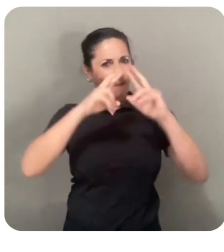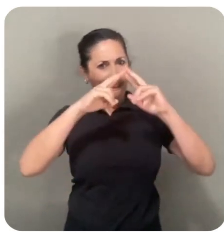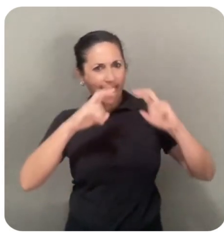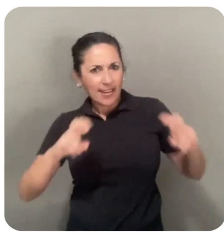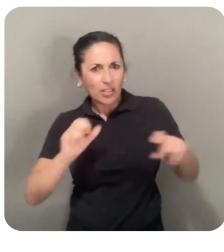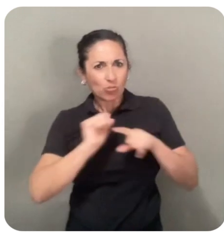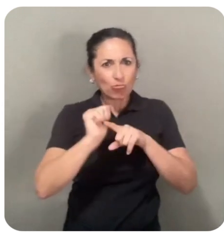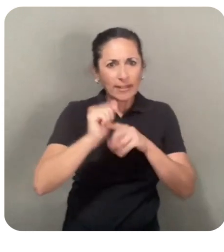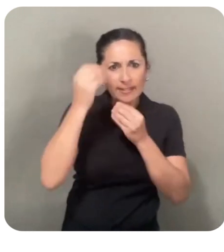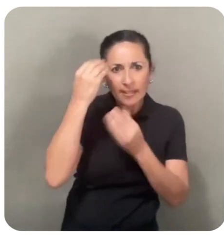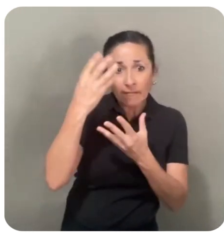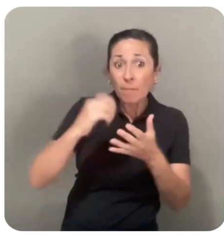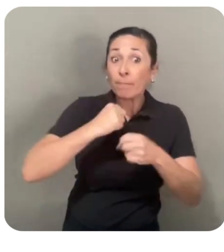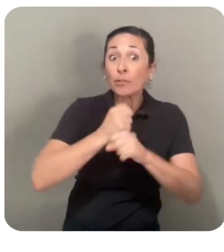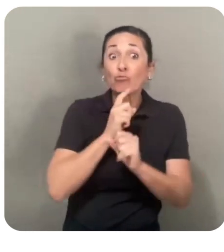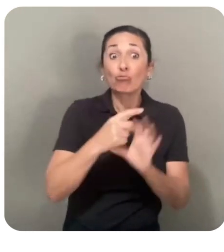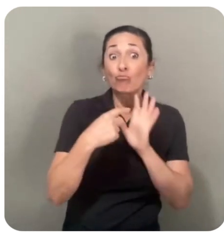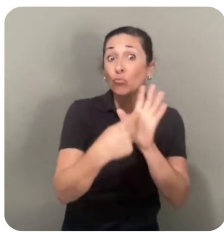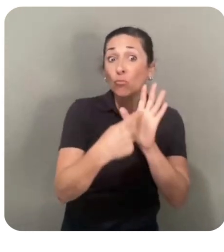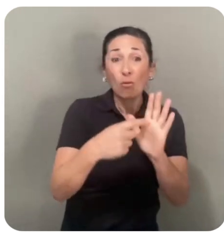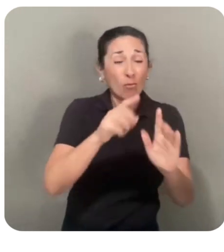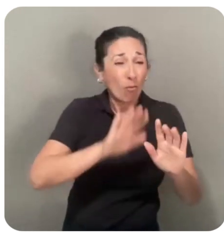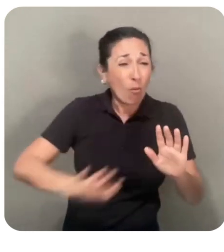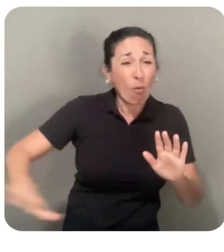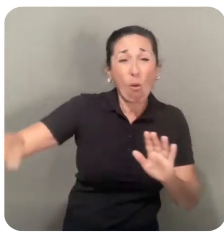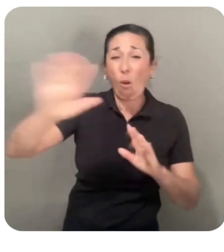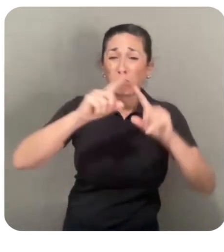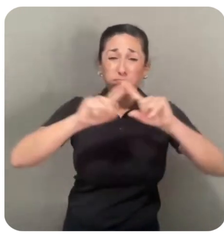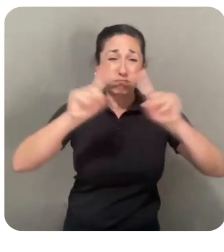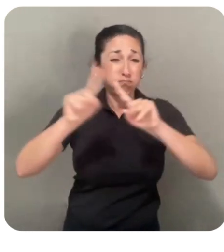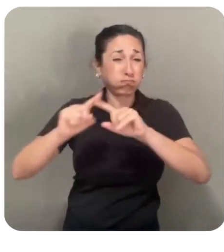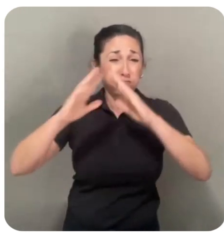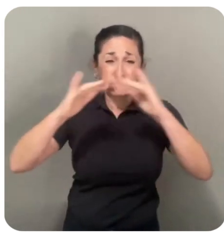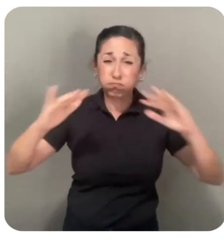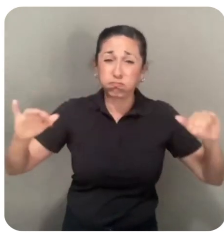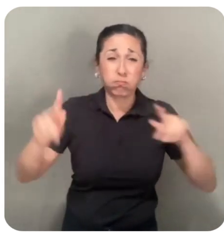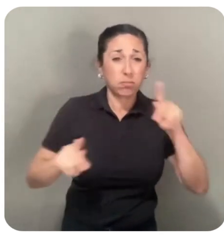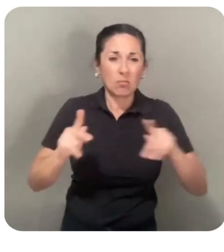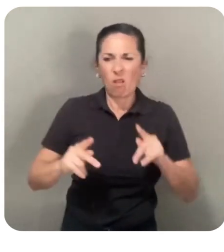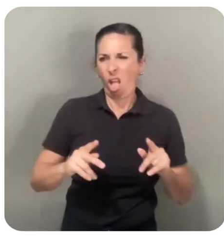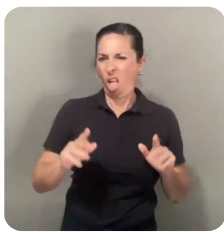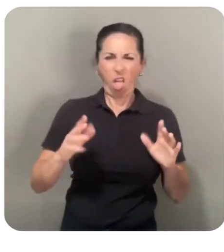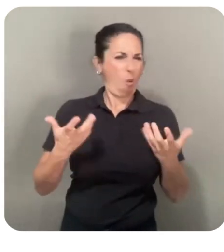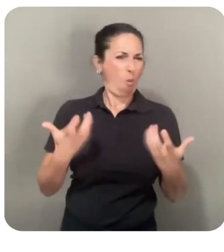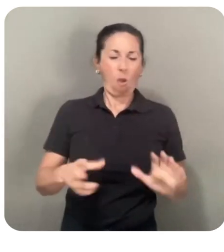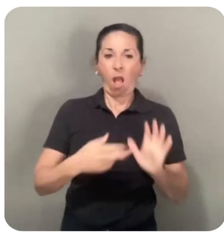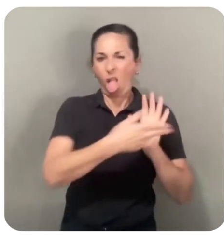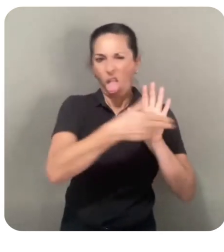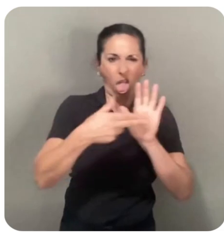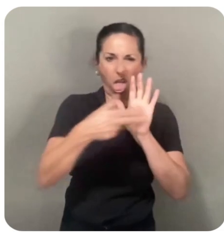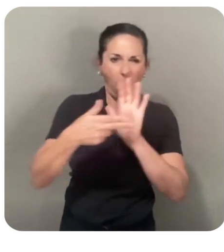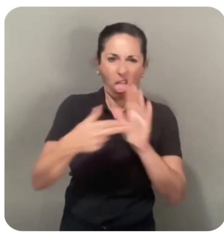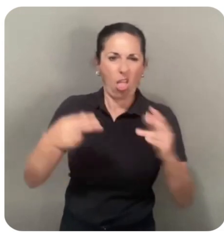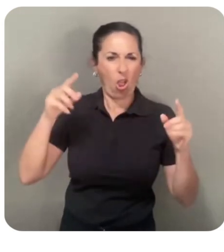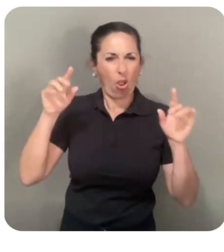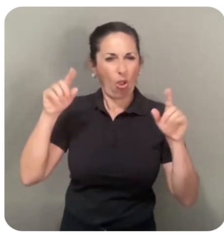data to make sure it's representative of all the demographics so our model doesn't perpetuate harmful stereotypes.